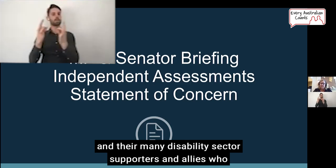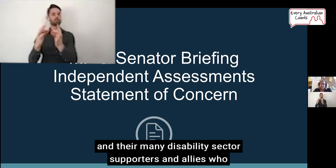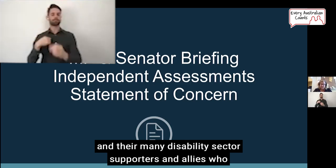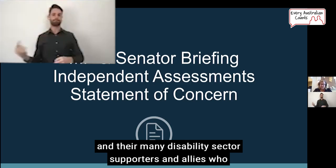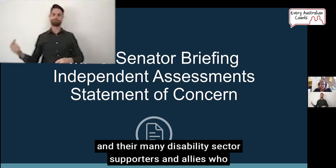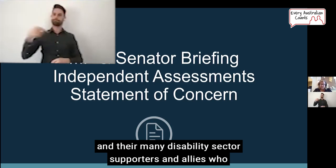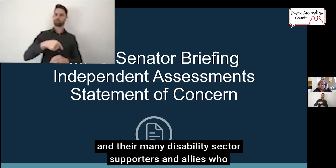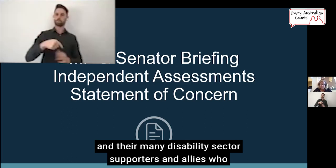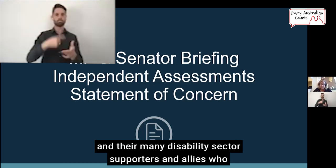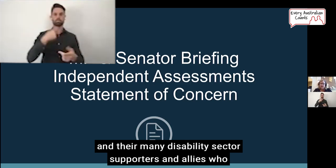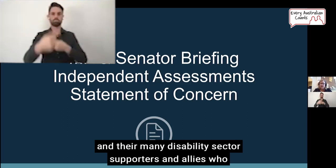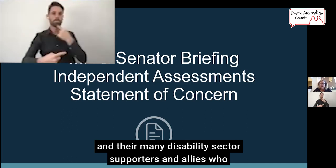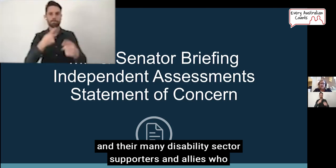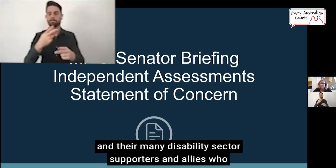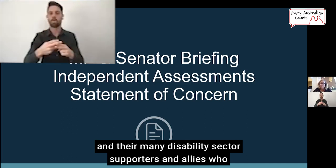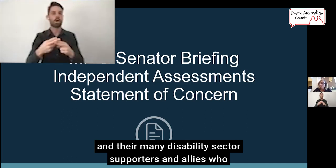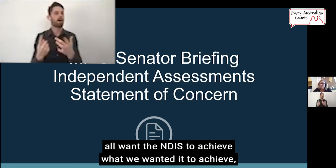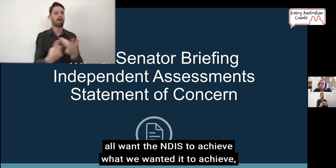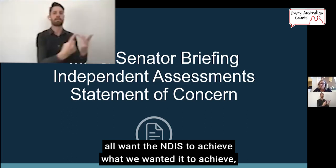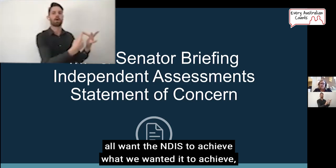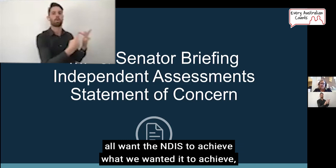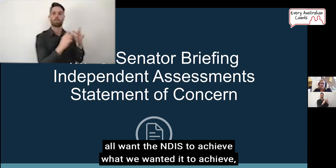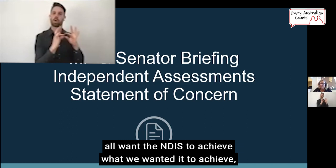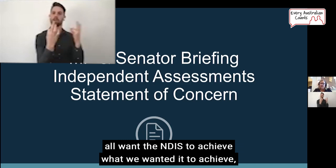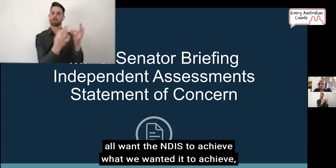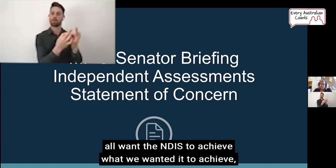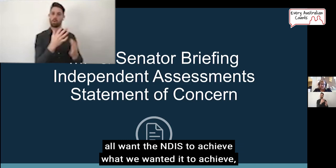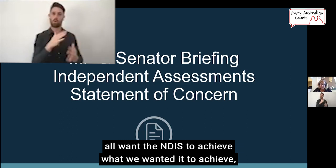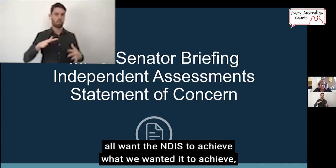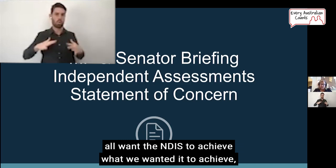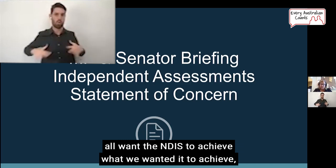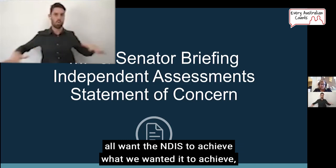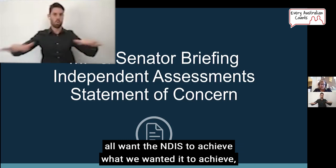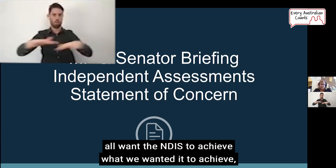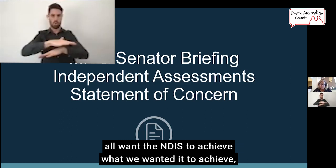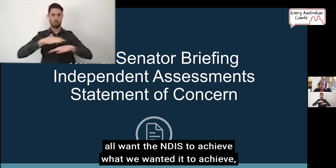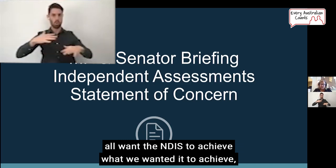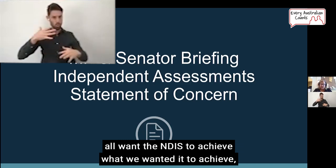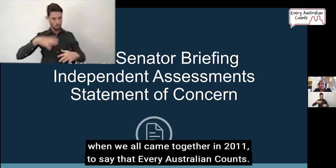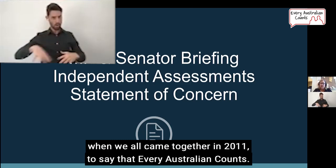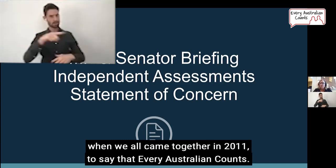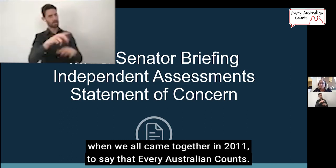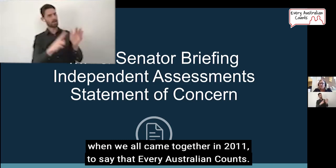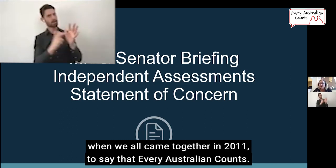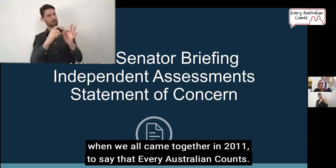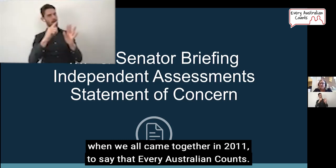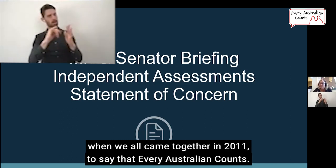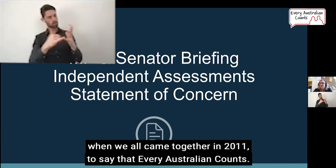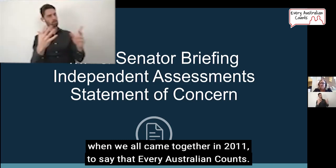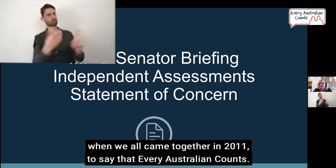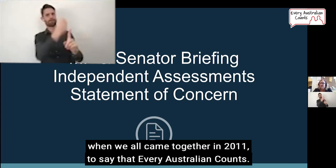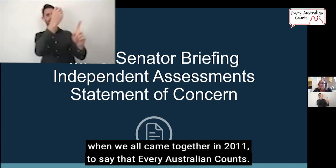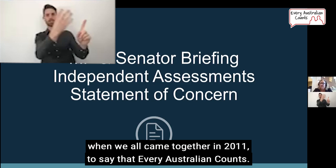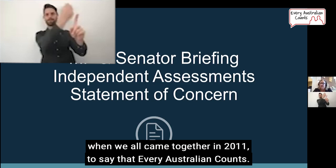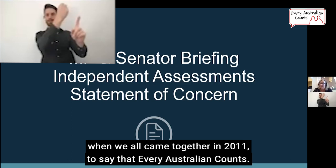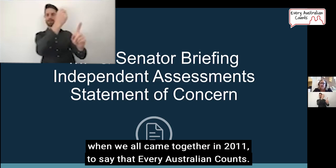disability sector supporters and allies who all want the NDIS to achieve what we wanted it to achieve when we all came together